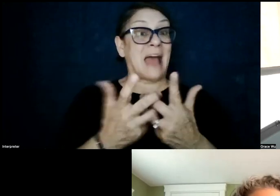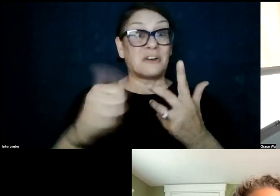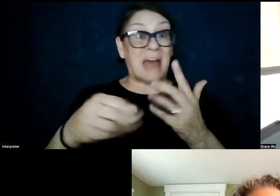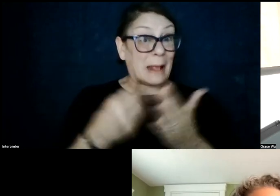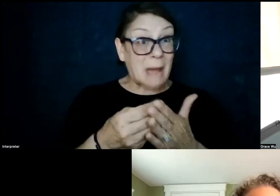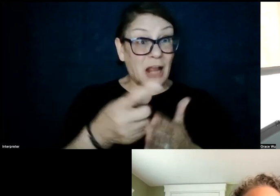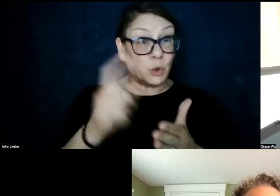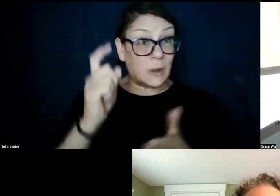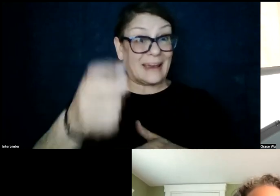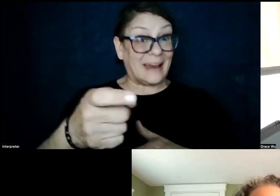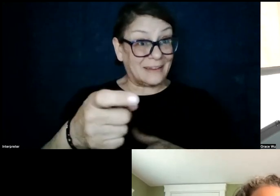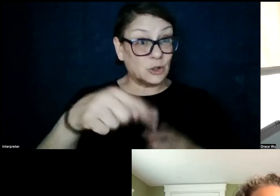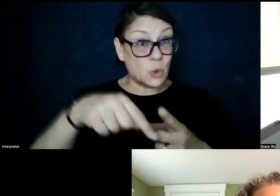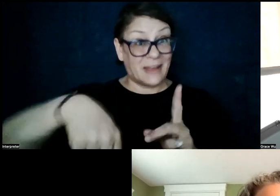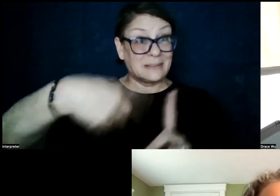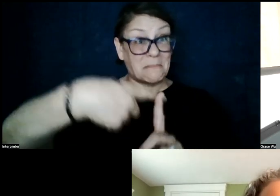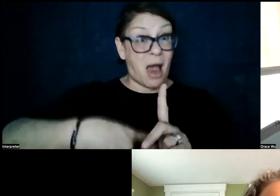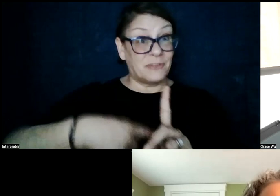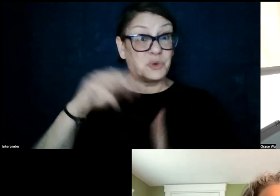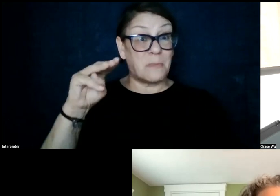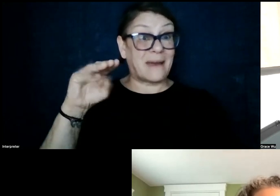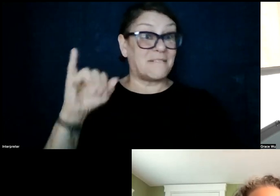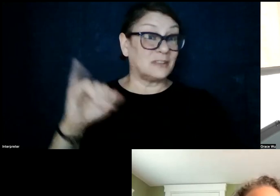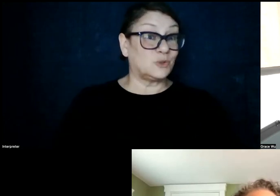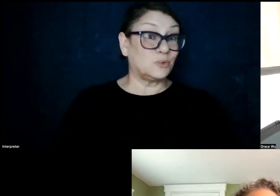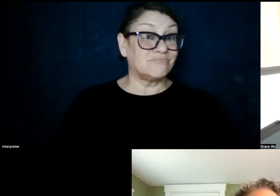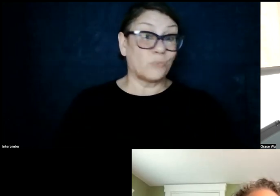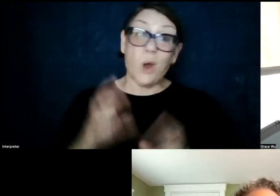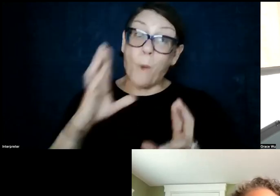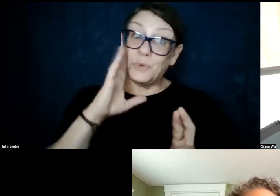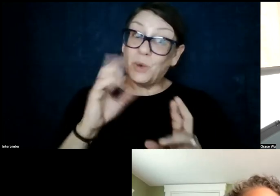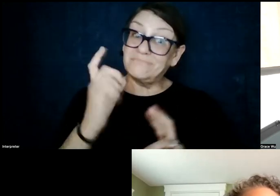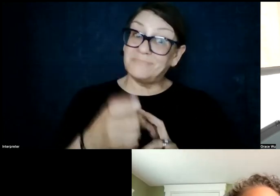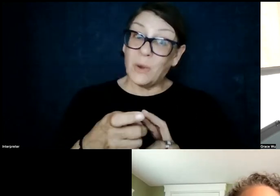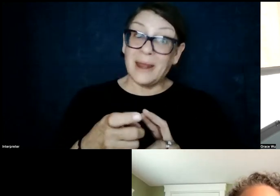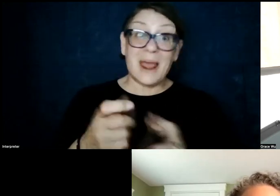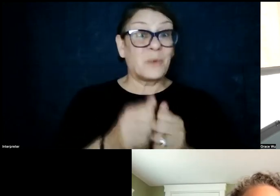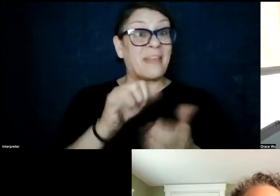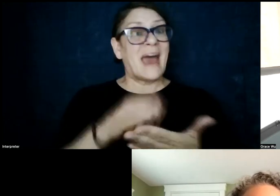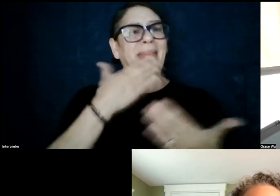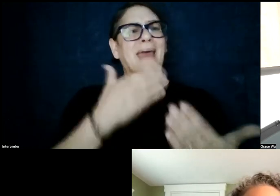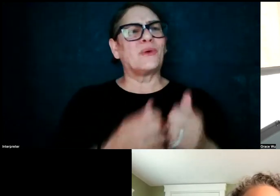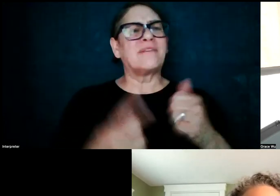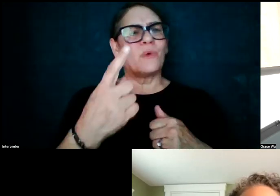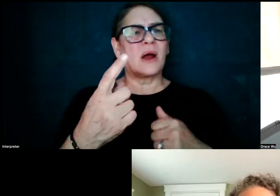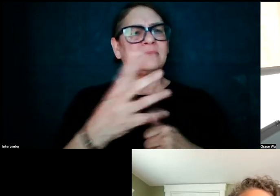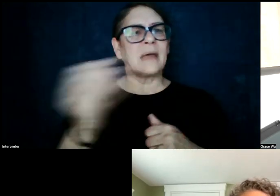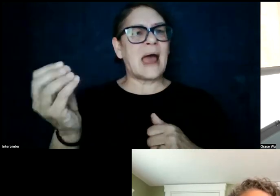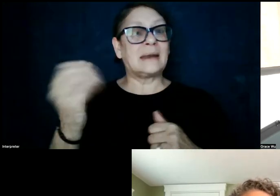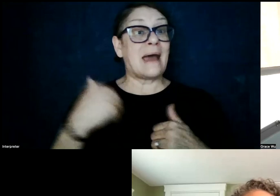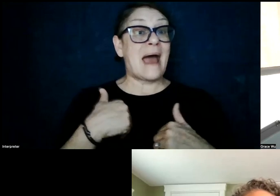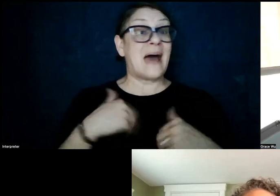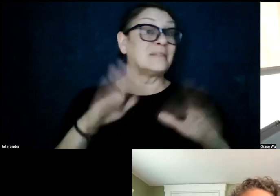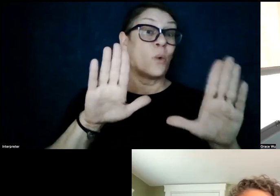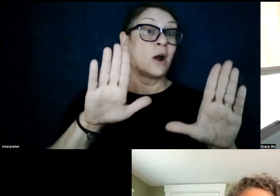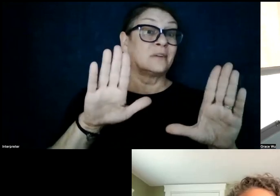you make to Metcalf Institute this month. We hope you will pursue that option. And with that, thank you, everyone, and have a